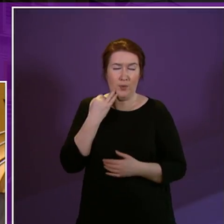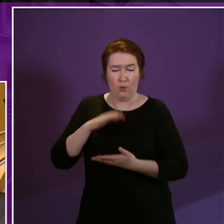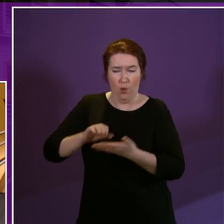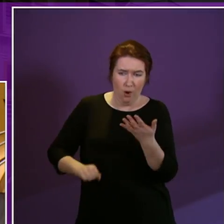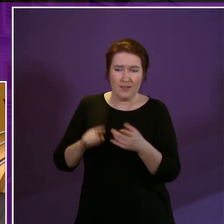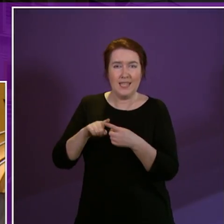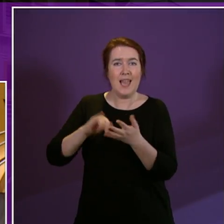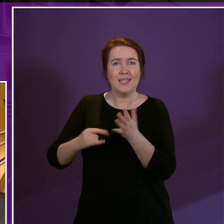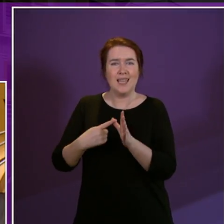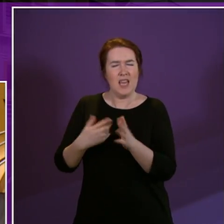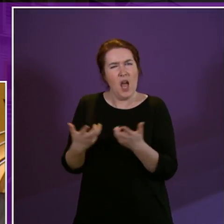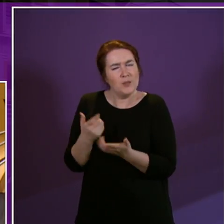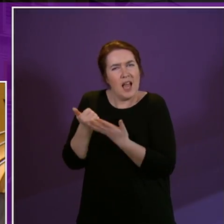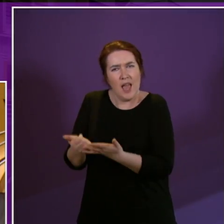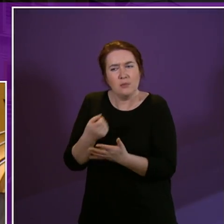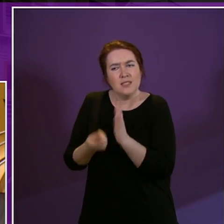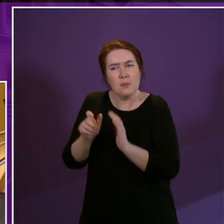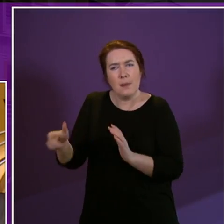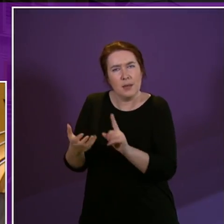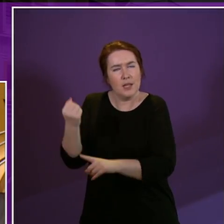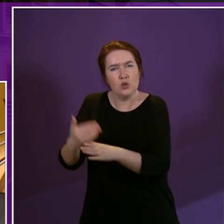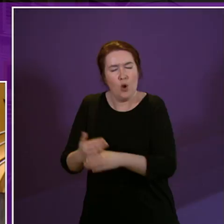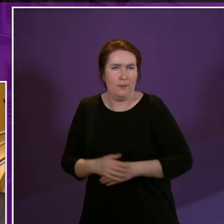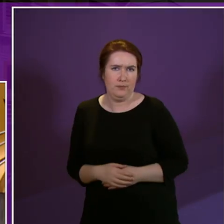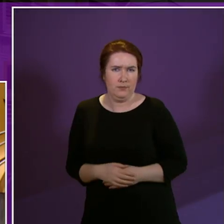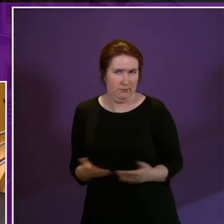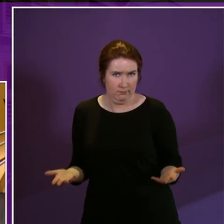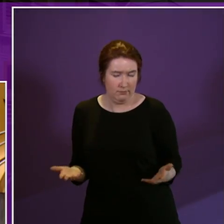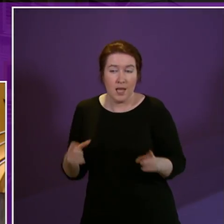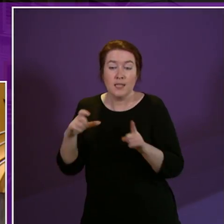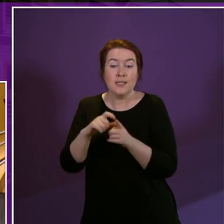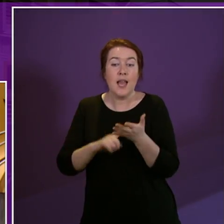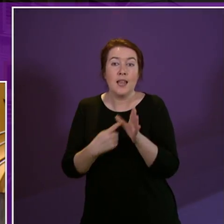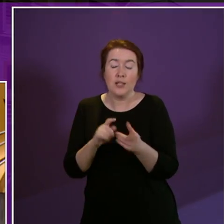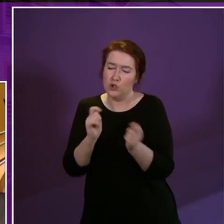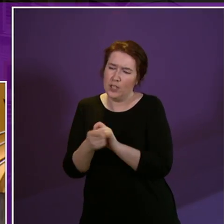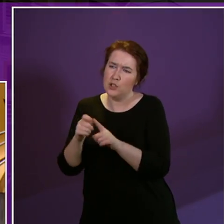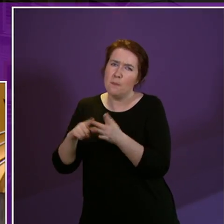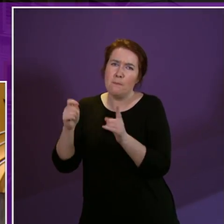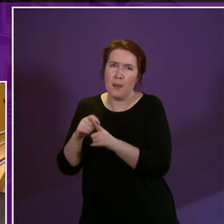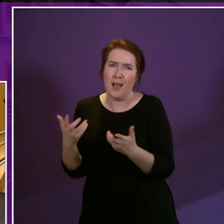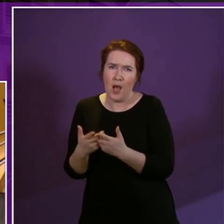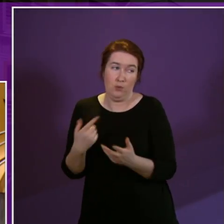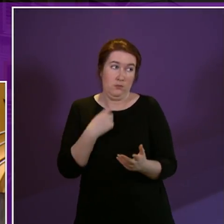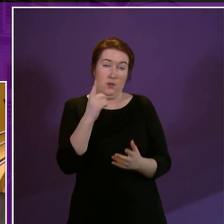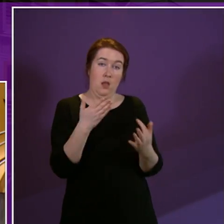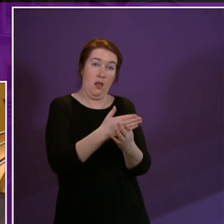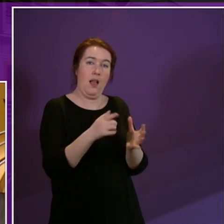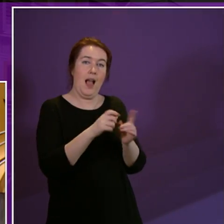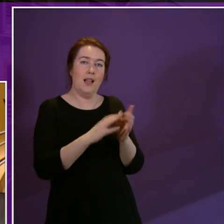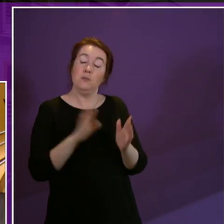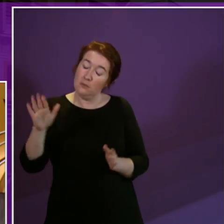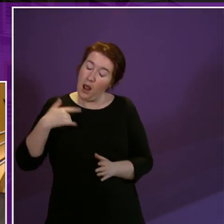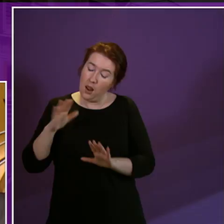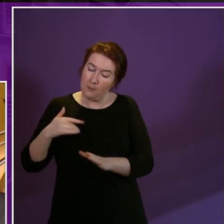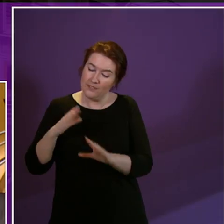how will that help disabled people getting to work? how will it help the DLA going over to PIP taking £30 if you just let me finish please